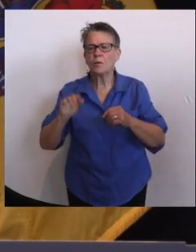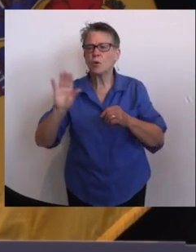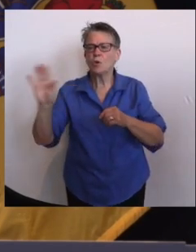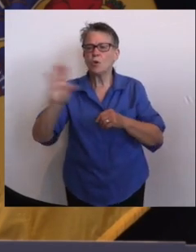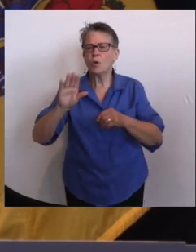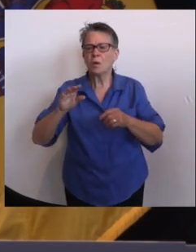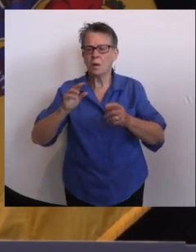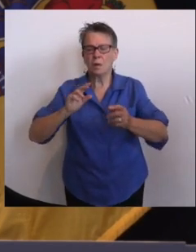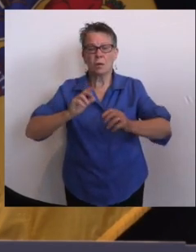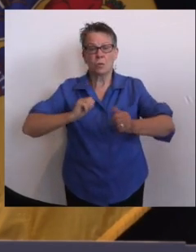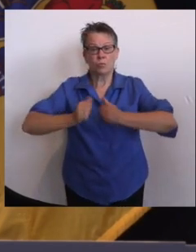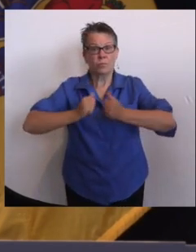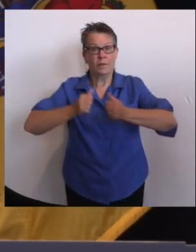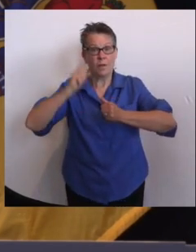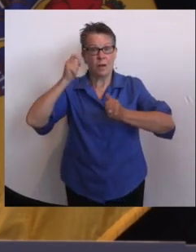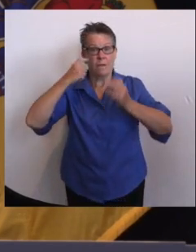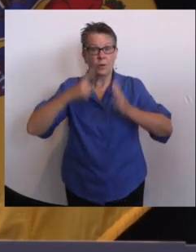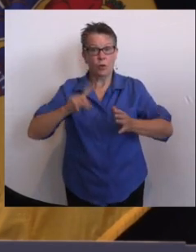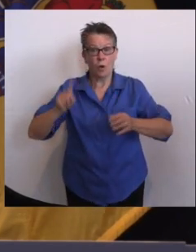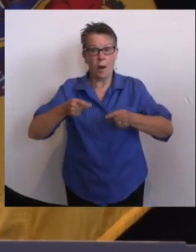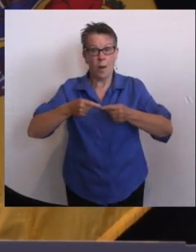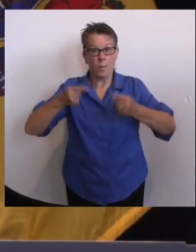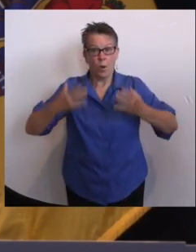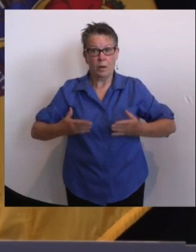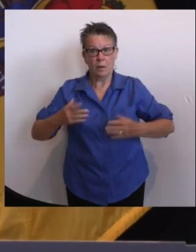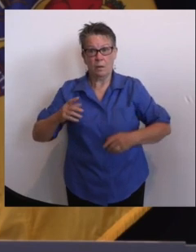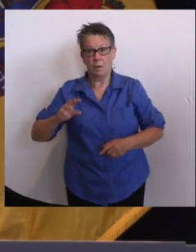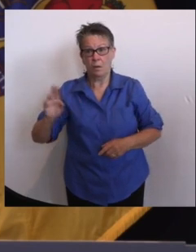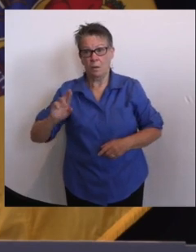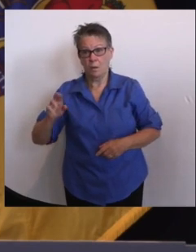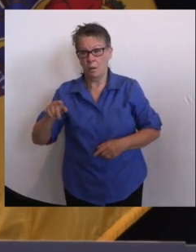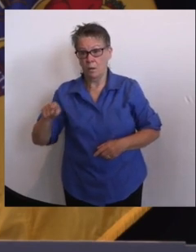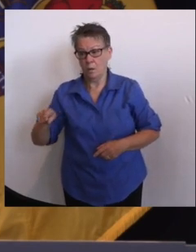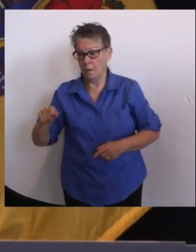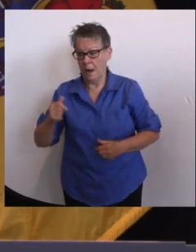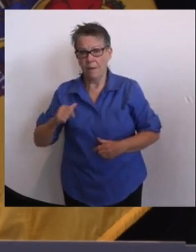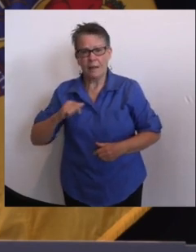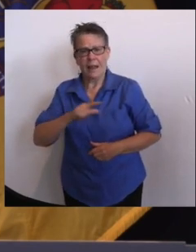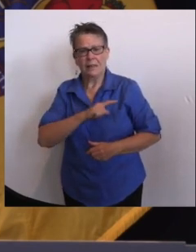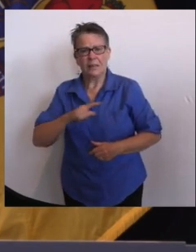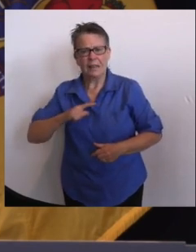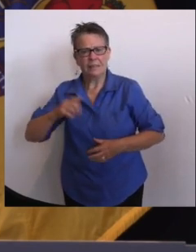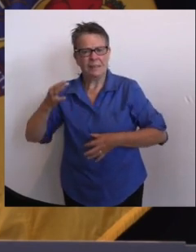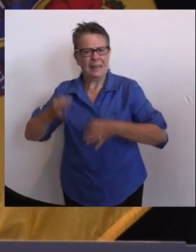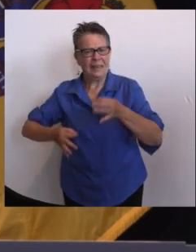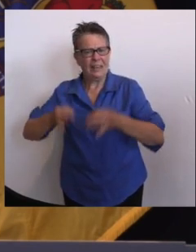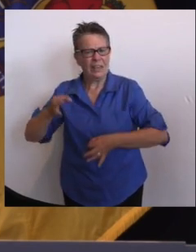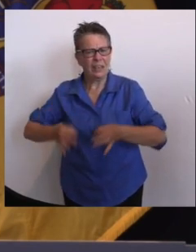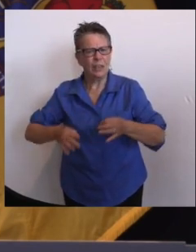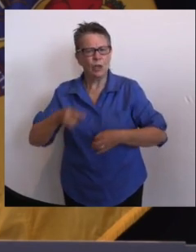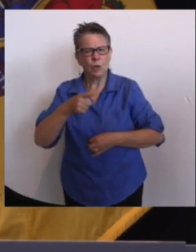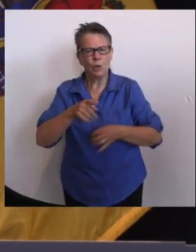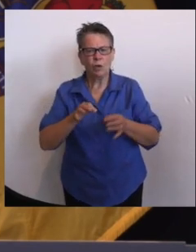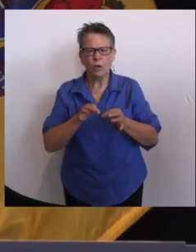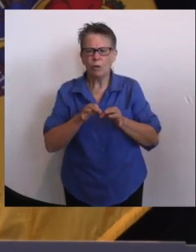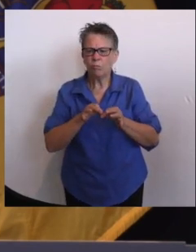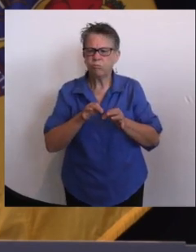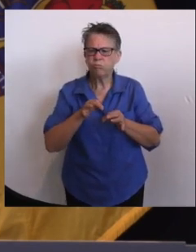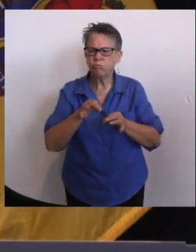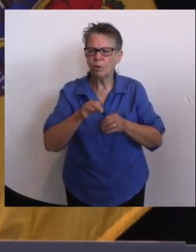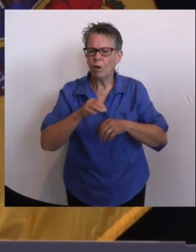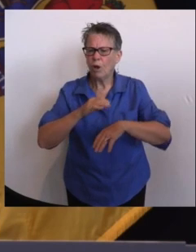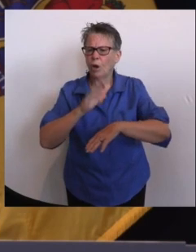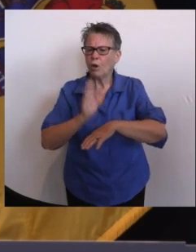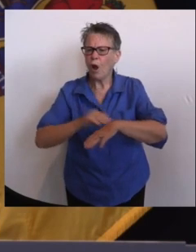into your handling of Hurricane Ida, specifically why you took as long as you did to declare a state of emergency. Have you done a post event analysis yet?